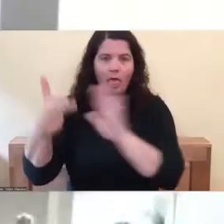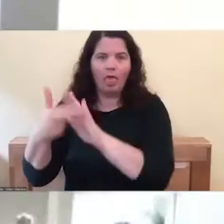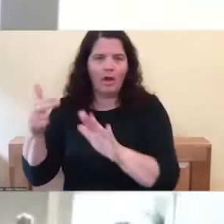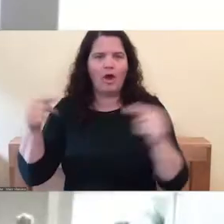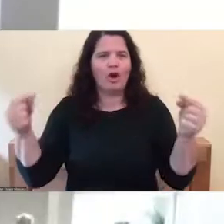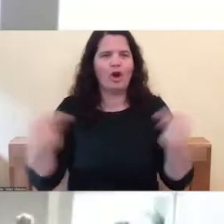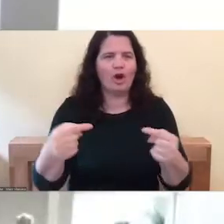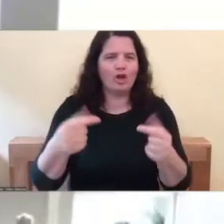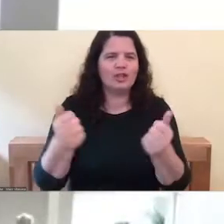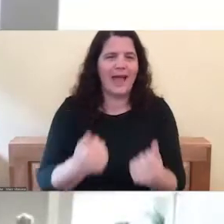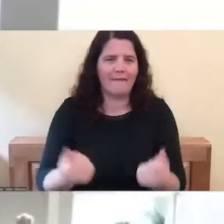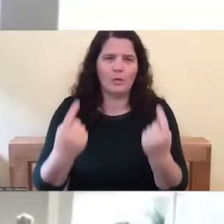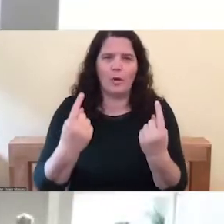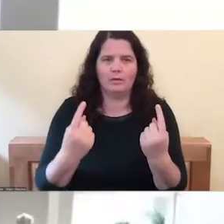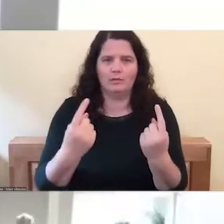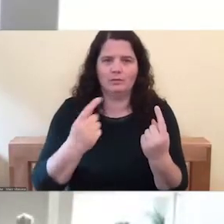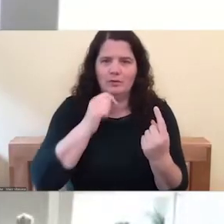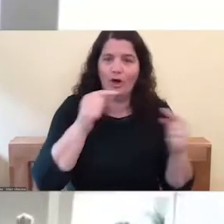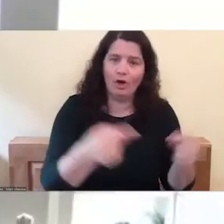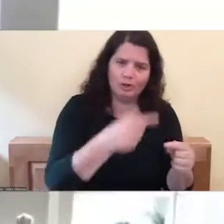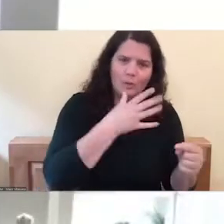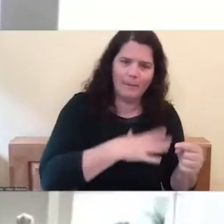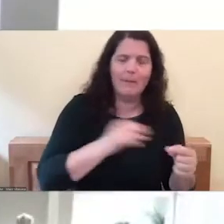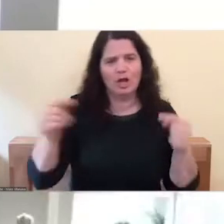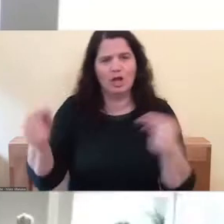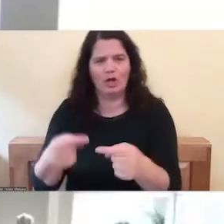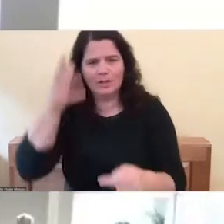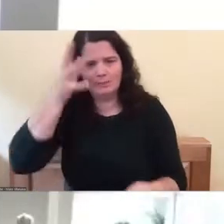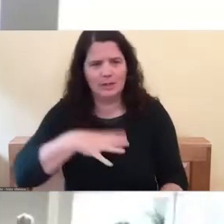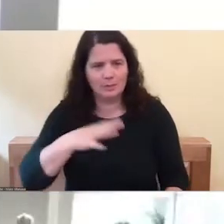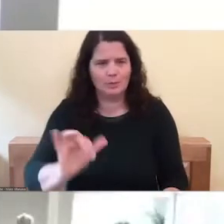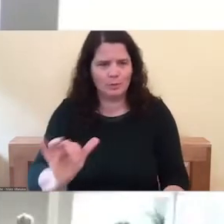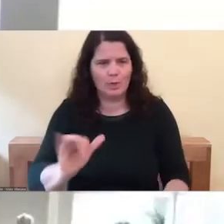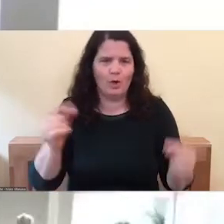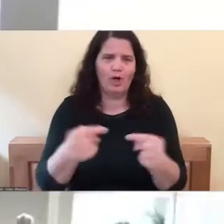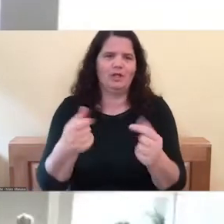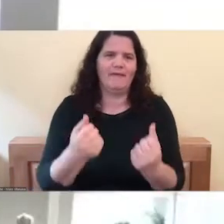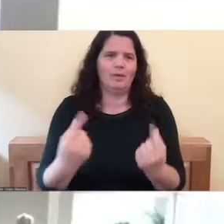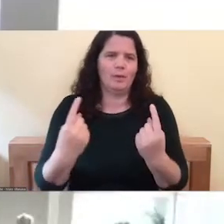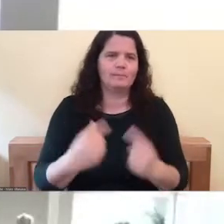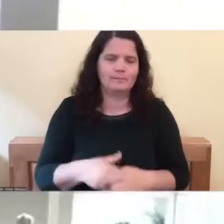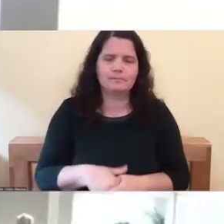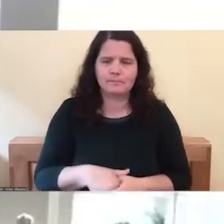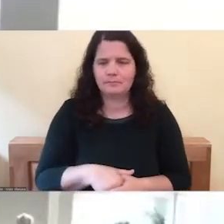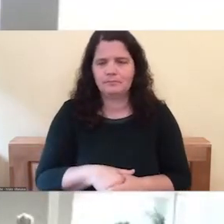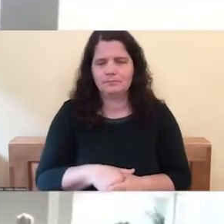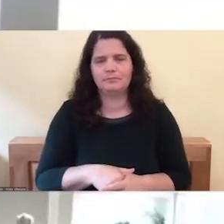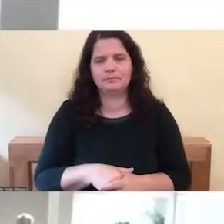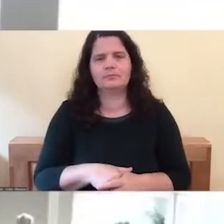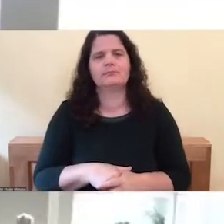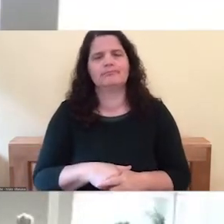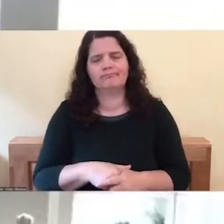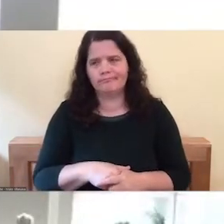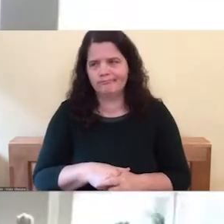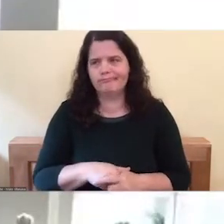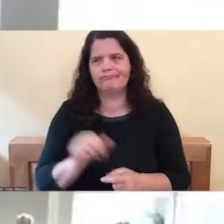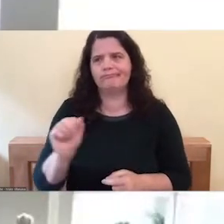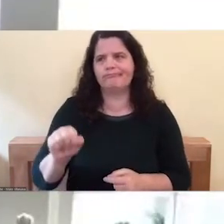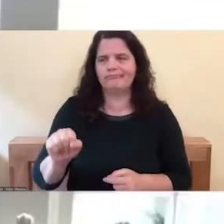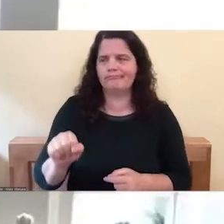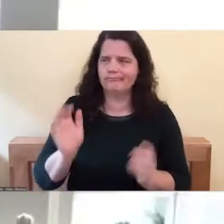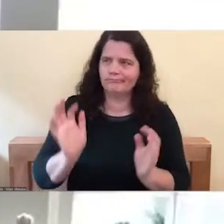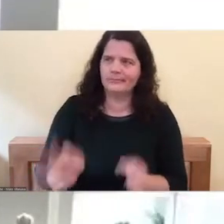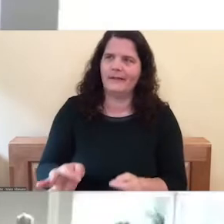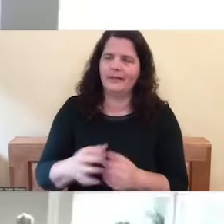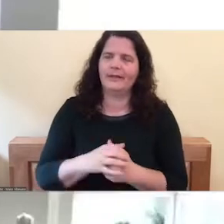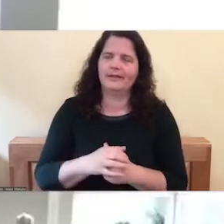Yeah, exactly. Um, that's really inspiring. It also, um, you know, makes me think